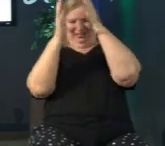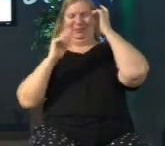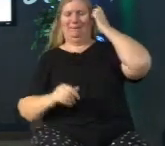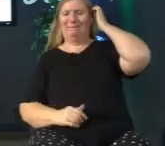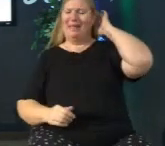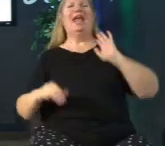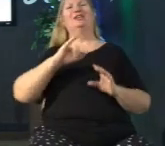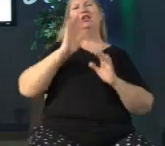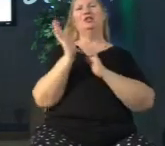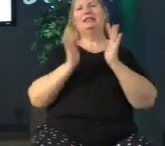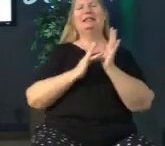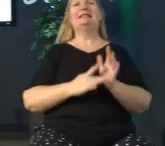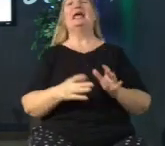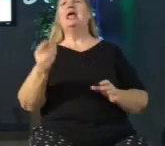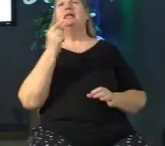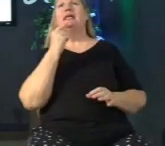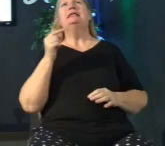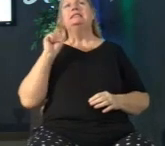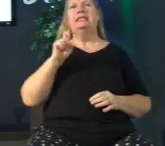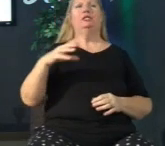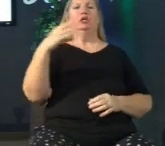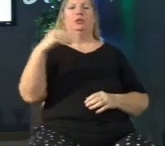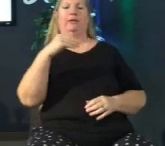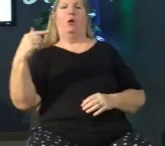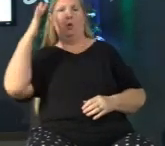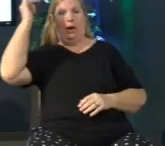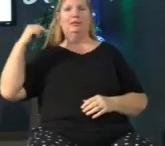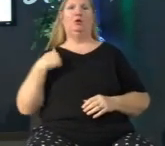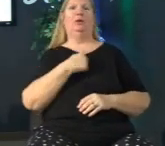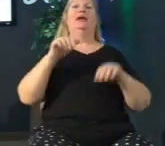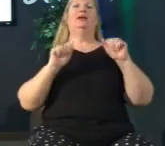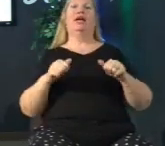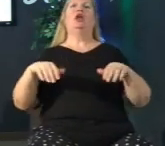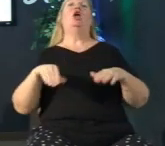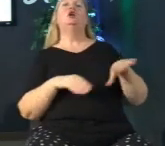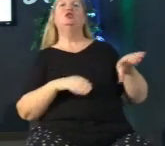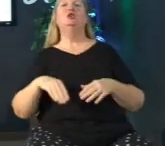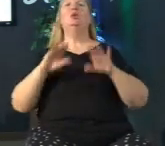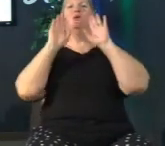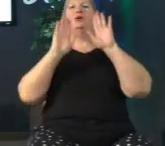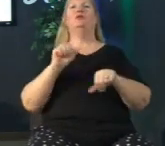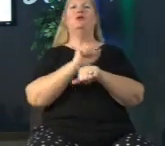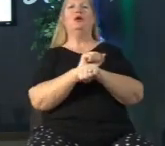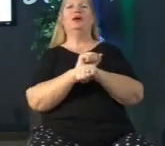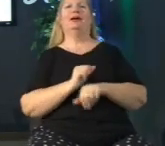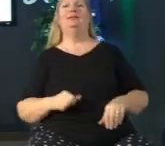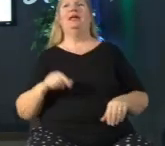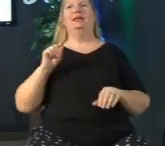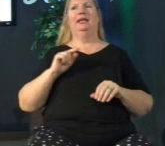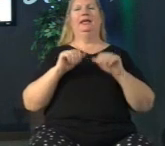jesus had to leave so that we could do greater works greater works than what he even did